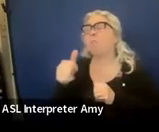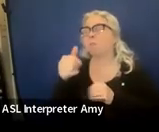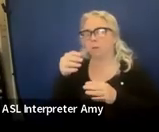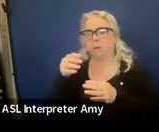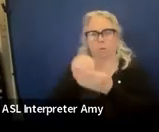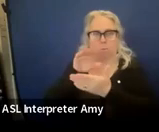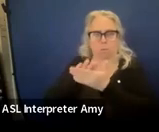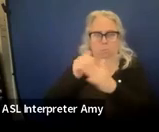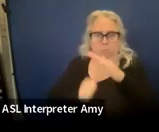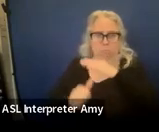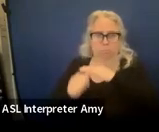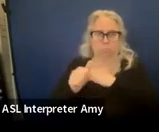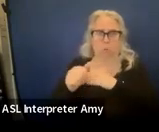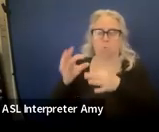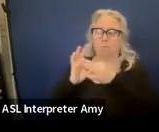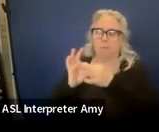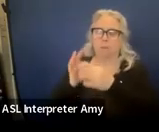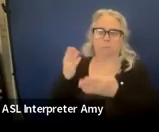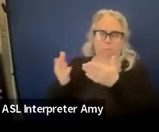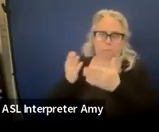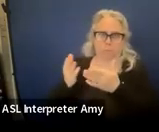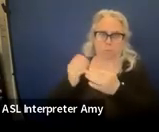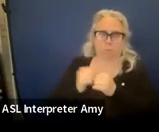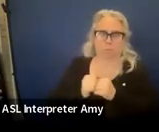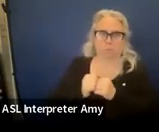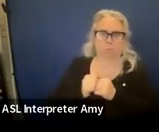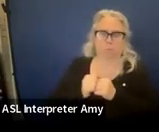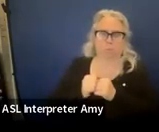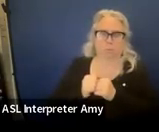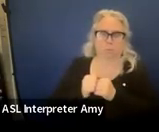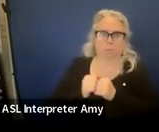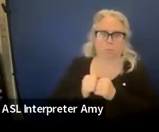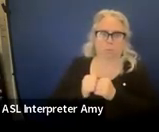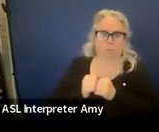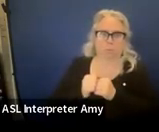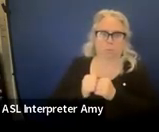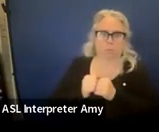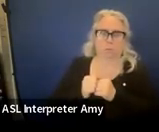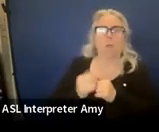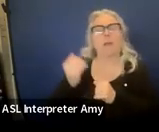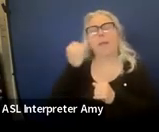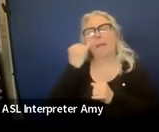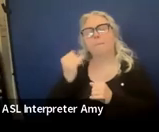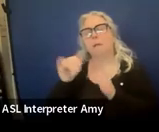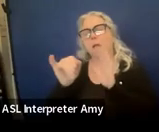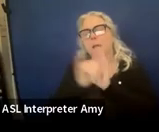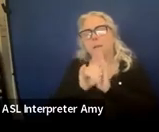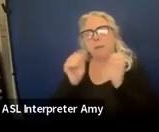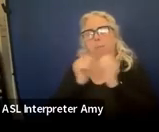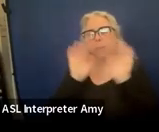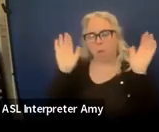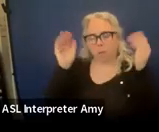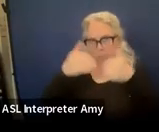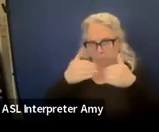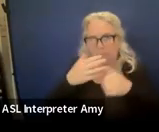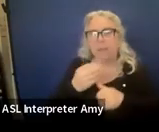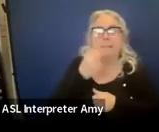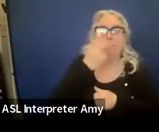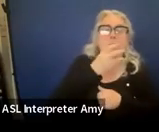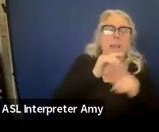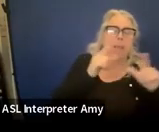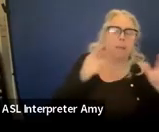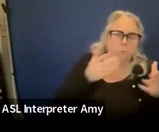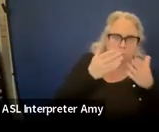under related services. Oh, I did leave out that unless they're identified with autism and speech and language service is their only